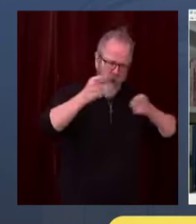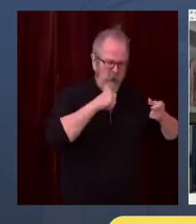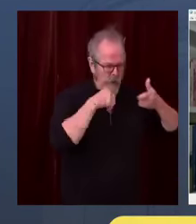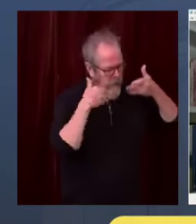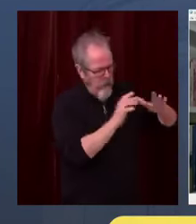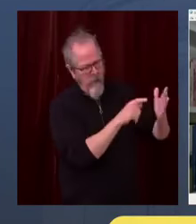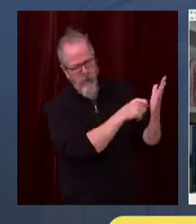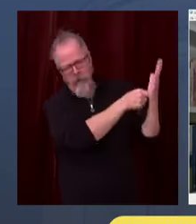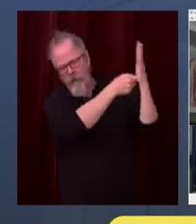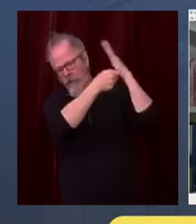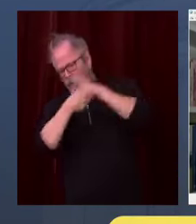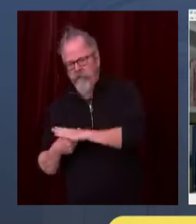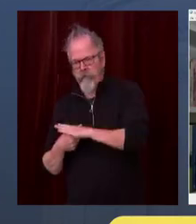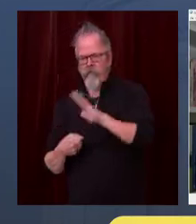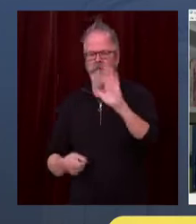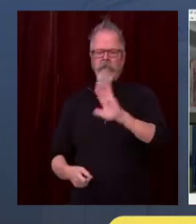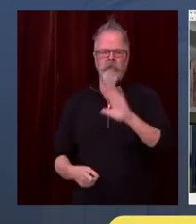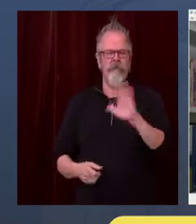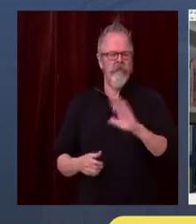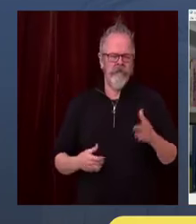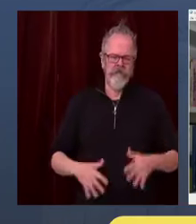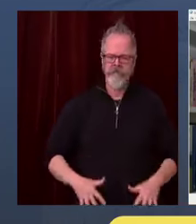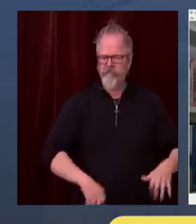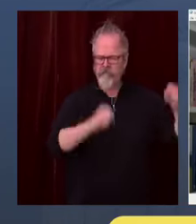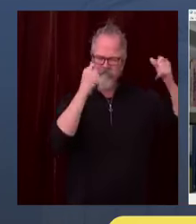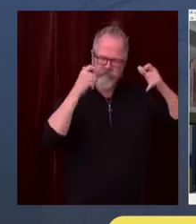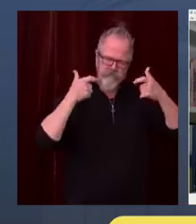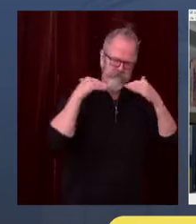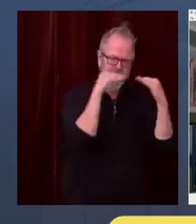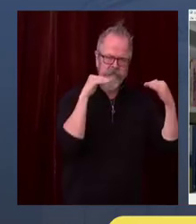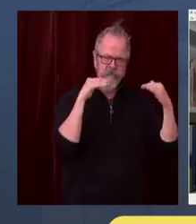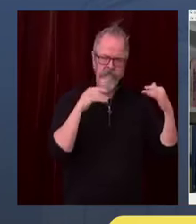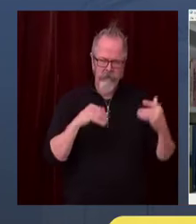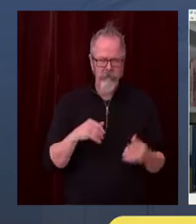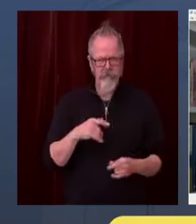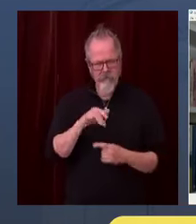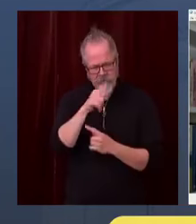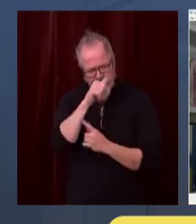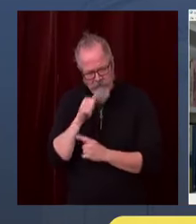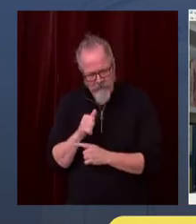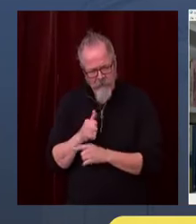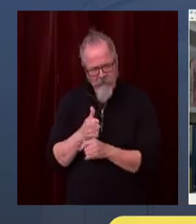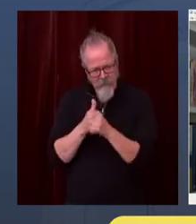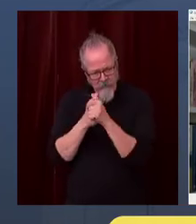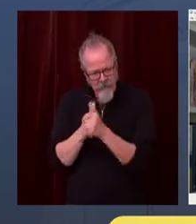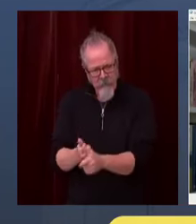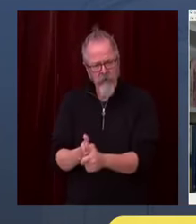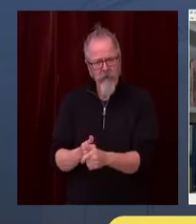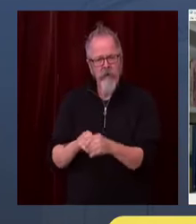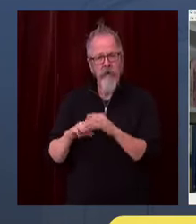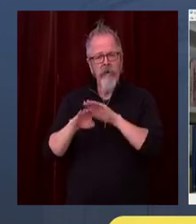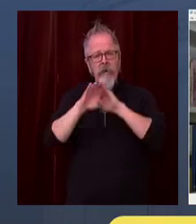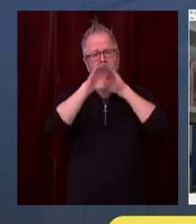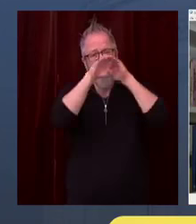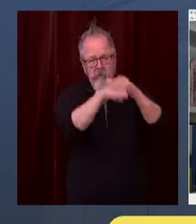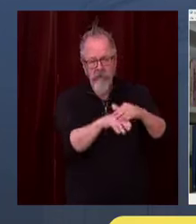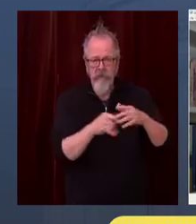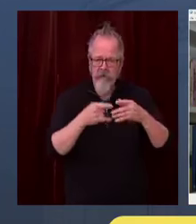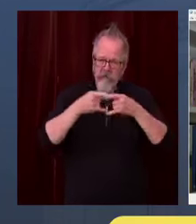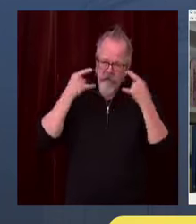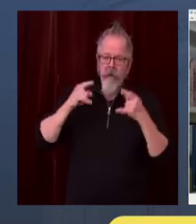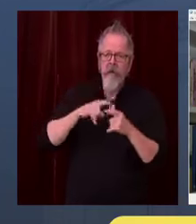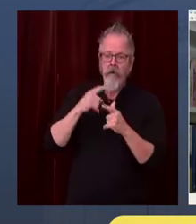return to normalcy. Beyond the restrictions and the aid announced by the governor, King County is taking